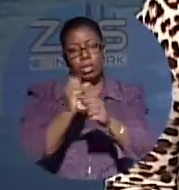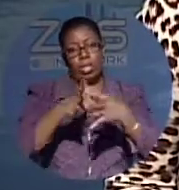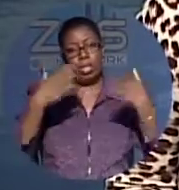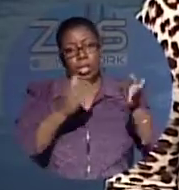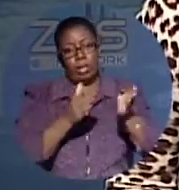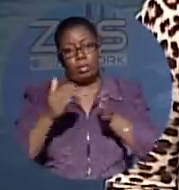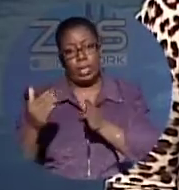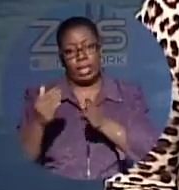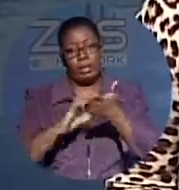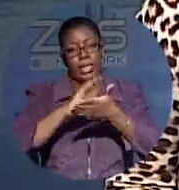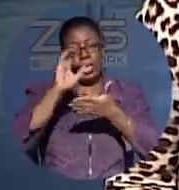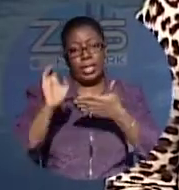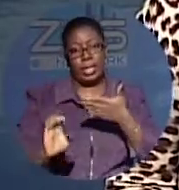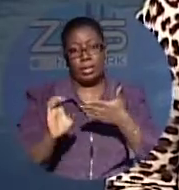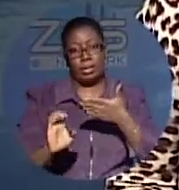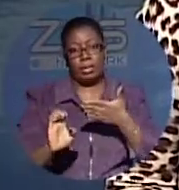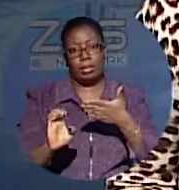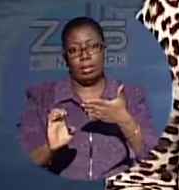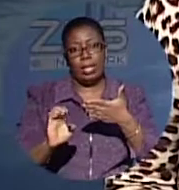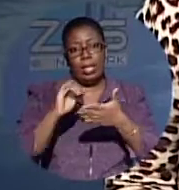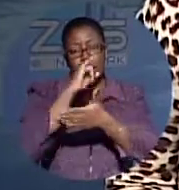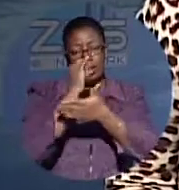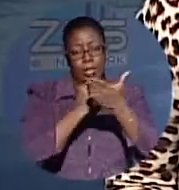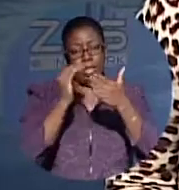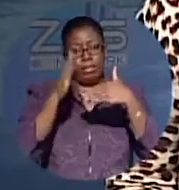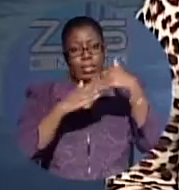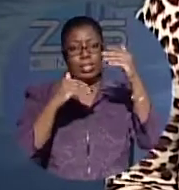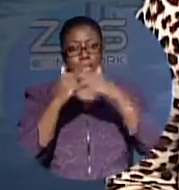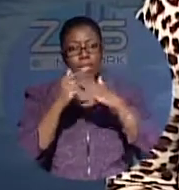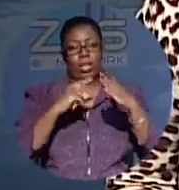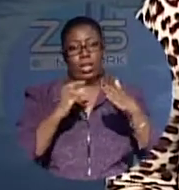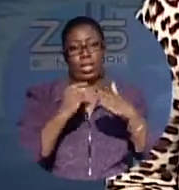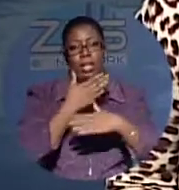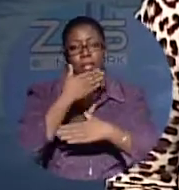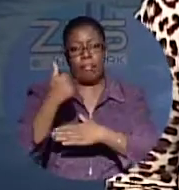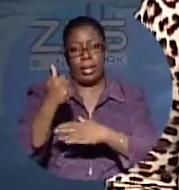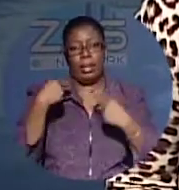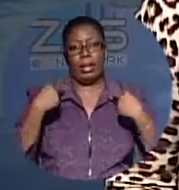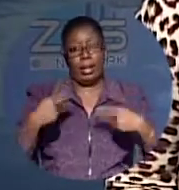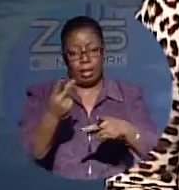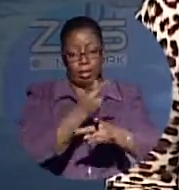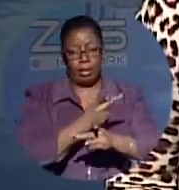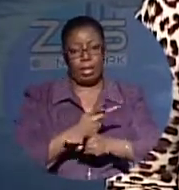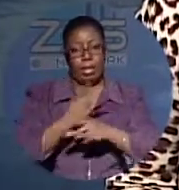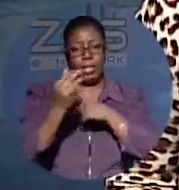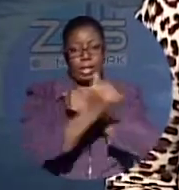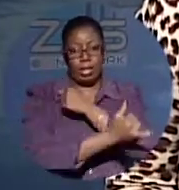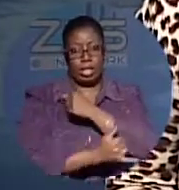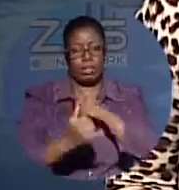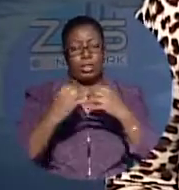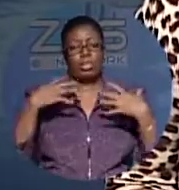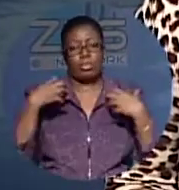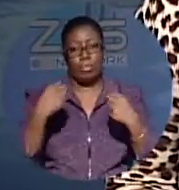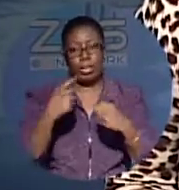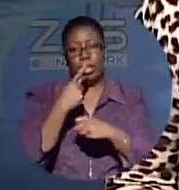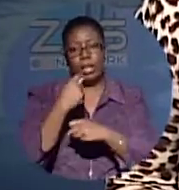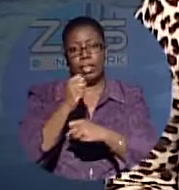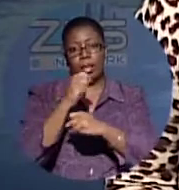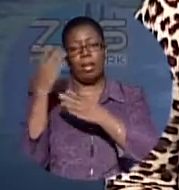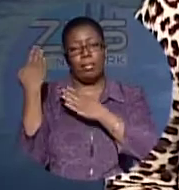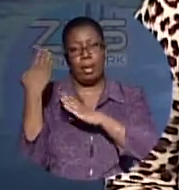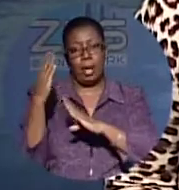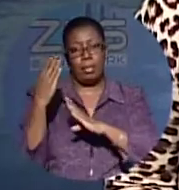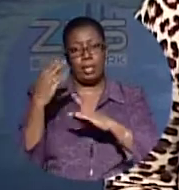of planning, but in the end, the state-of-the-art facility will not only advance health care in the country, but it will strengthen the Bahamas' position